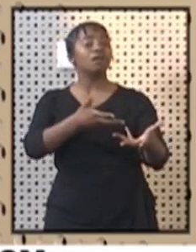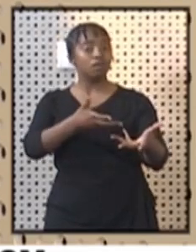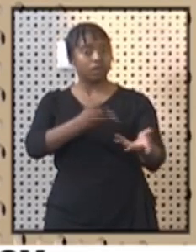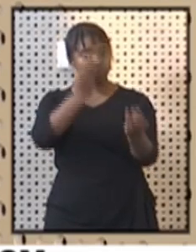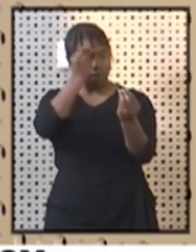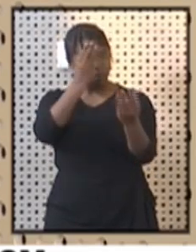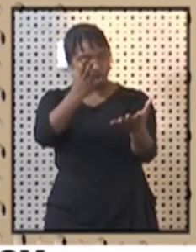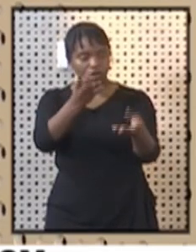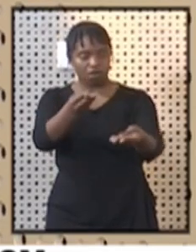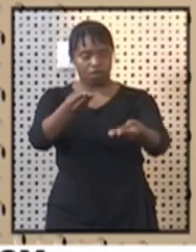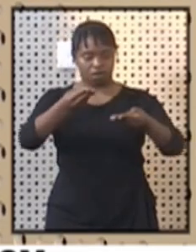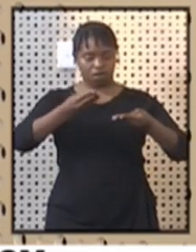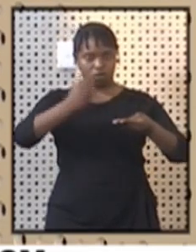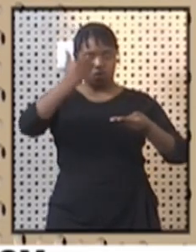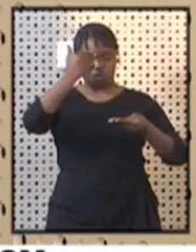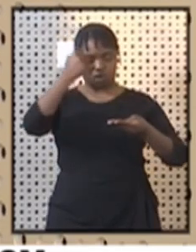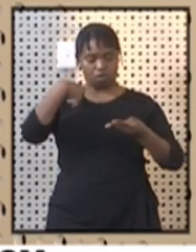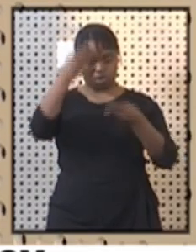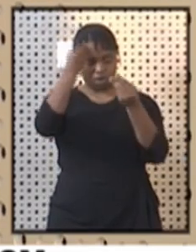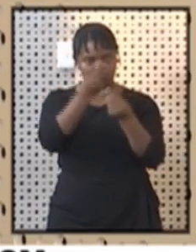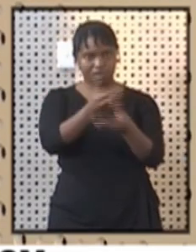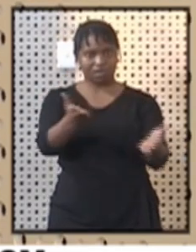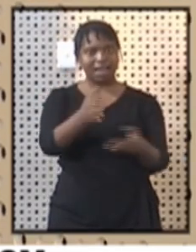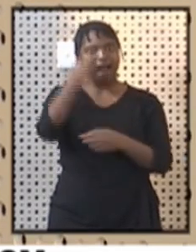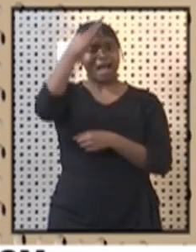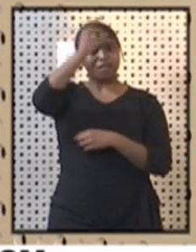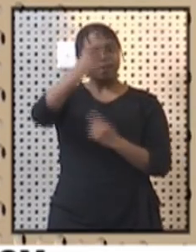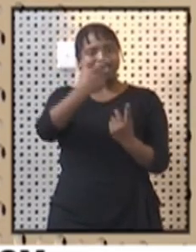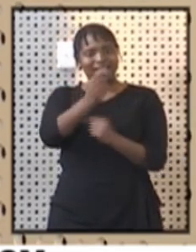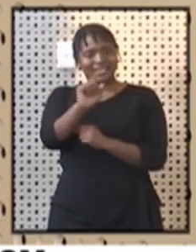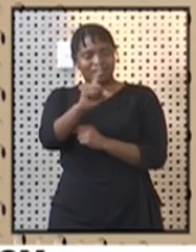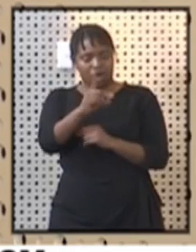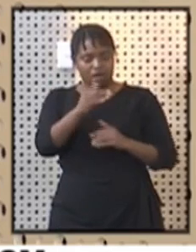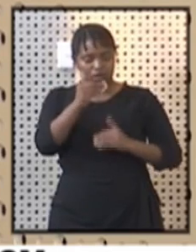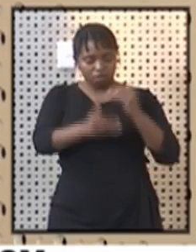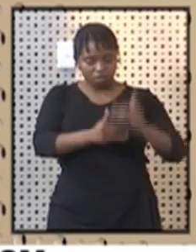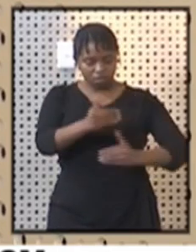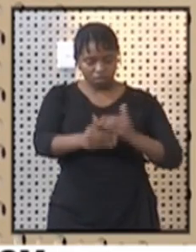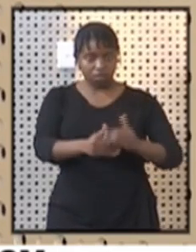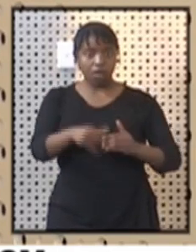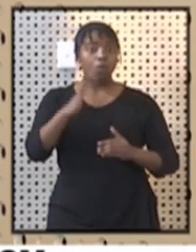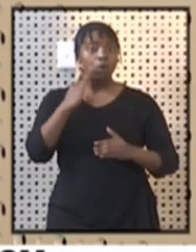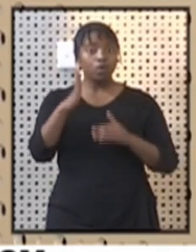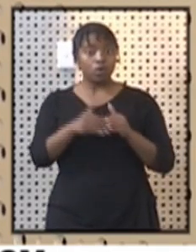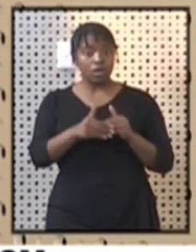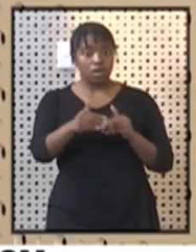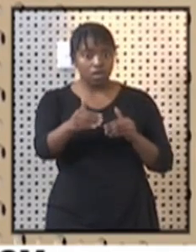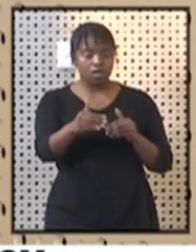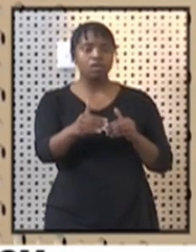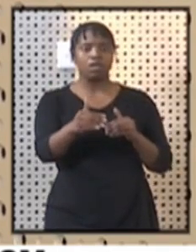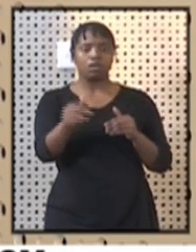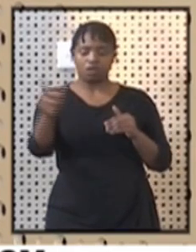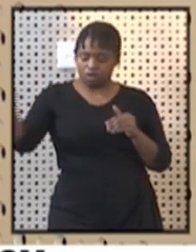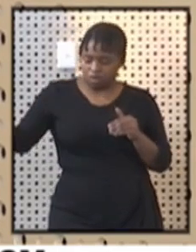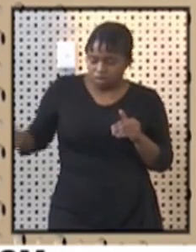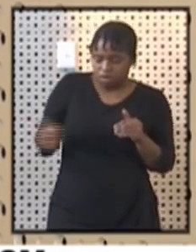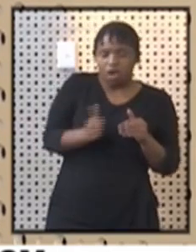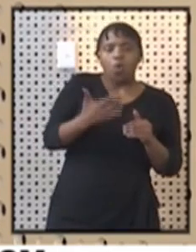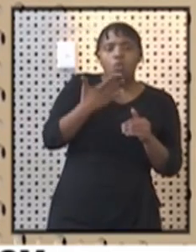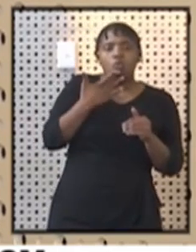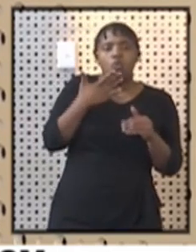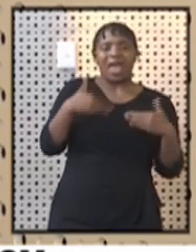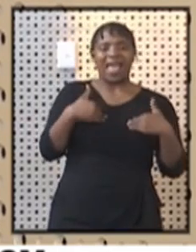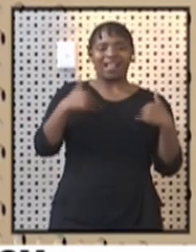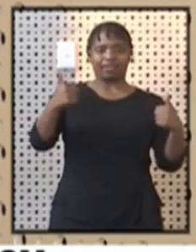regarding how our government is managing the pandemic. Going forward we will invite health practitioners who are advising government